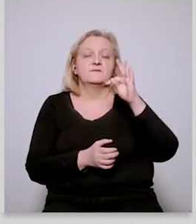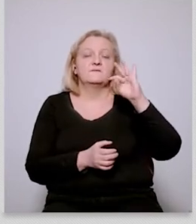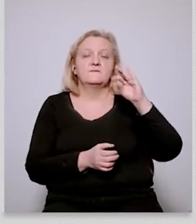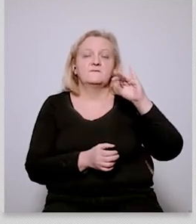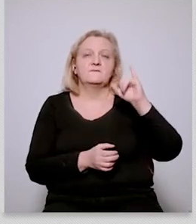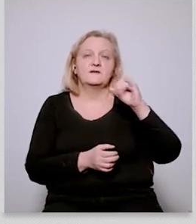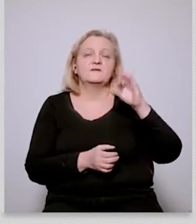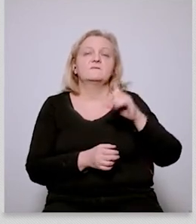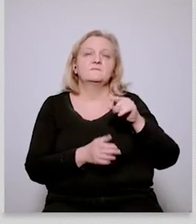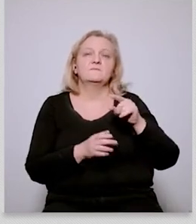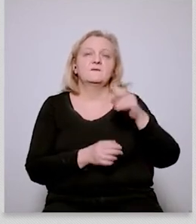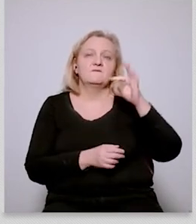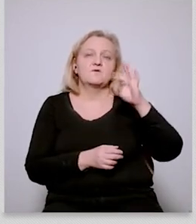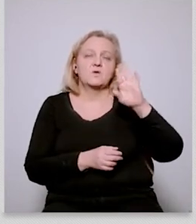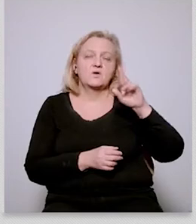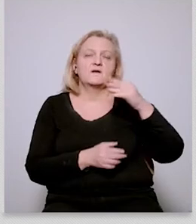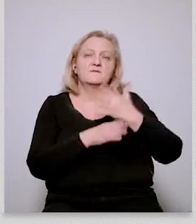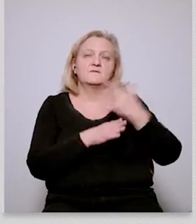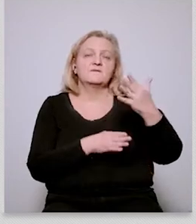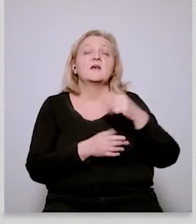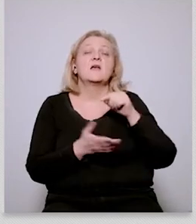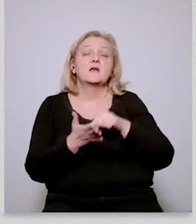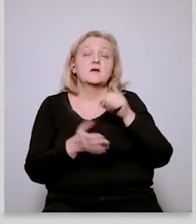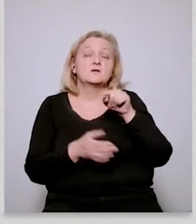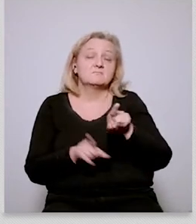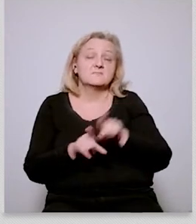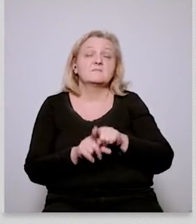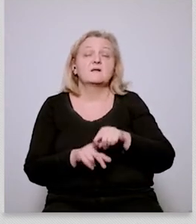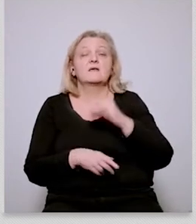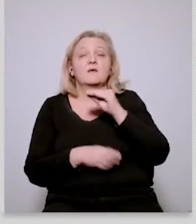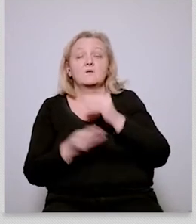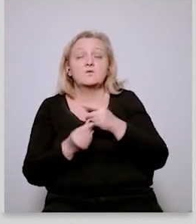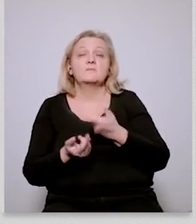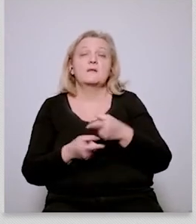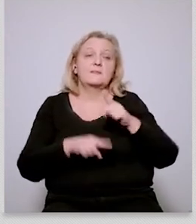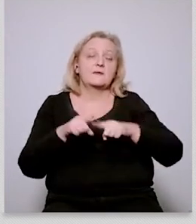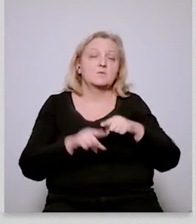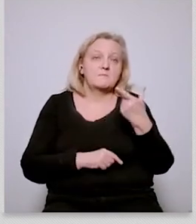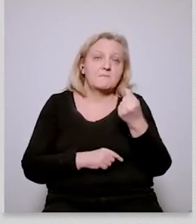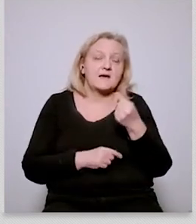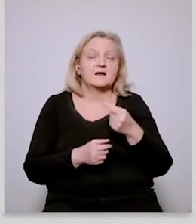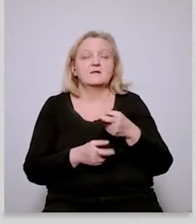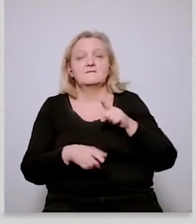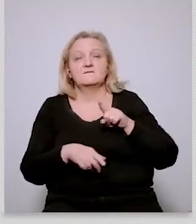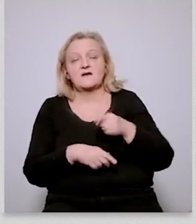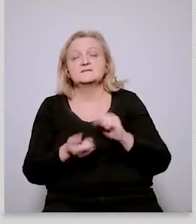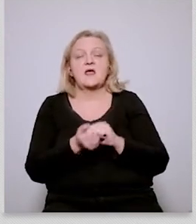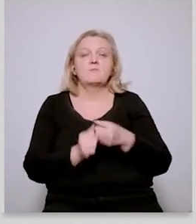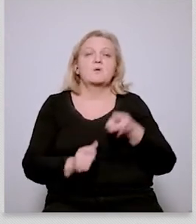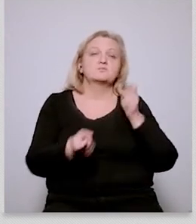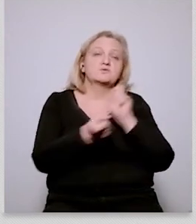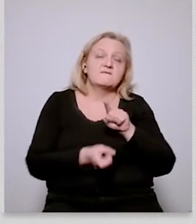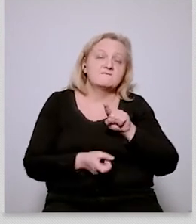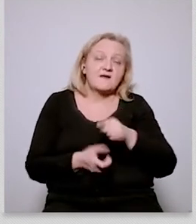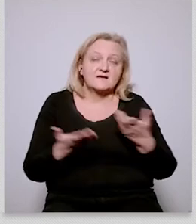partner of france or rather an opponent you know what are what are the